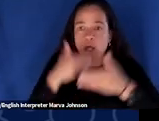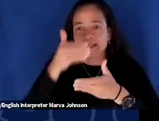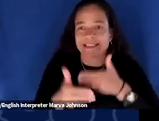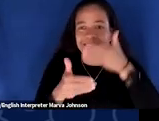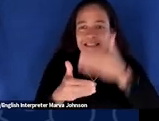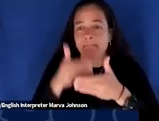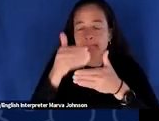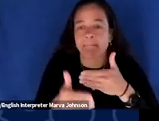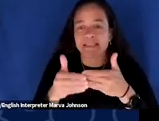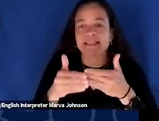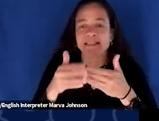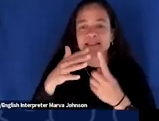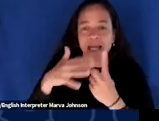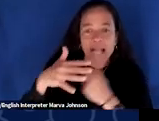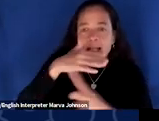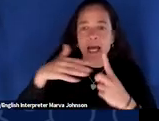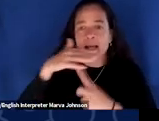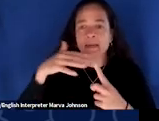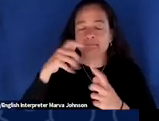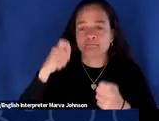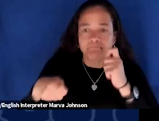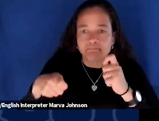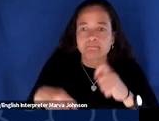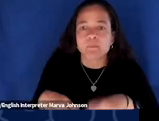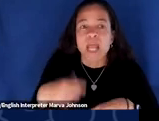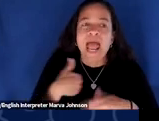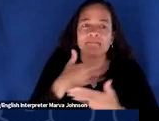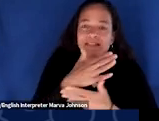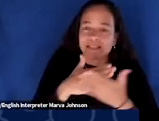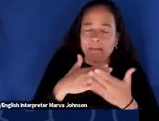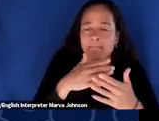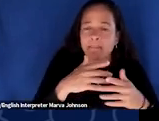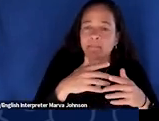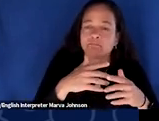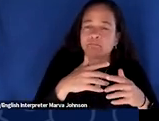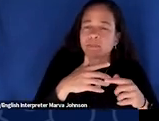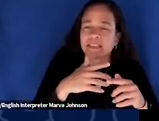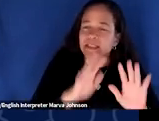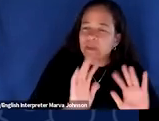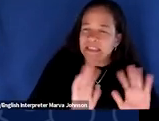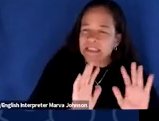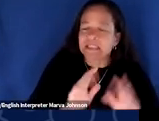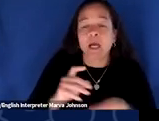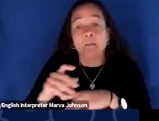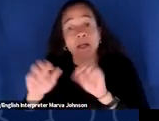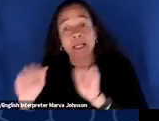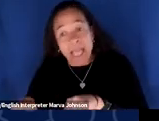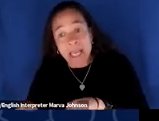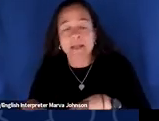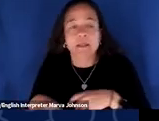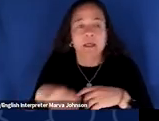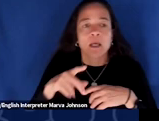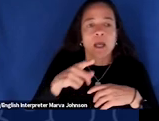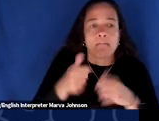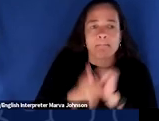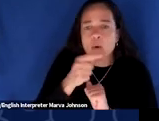there's a little bit of do's and don'ts in there but mainly it's about generating ideas ideas that are modular so